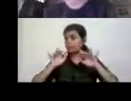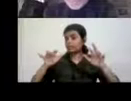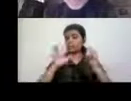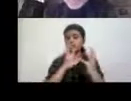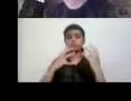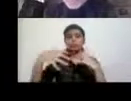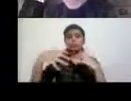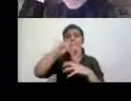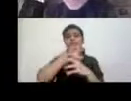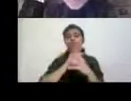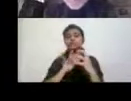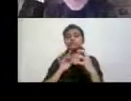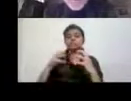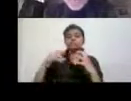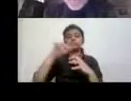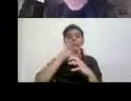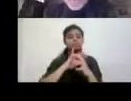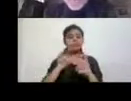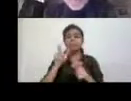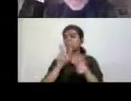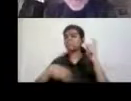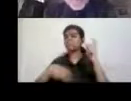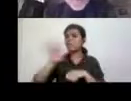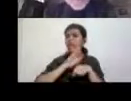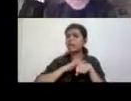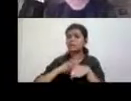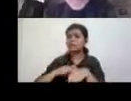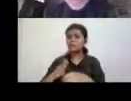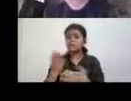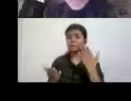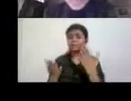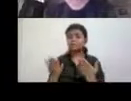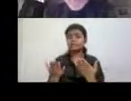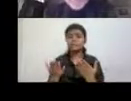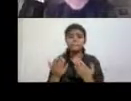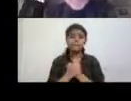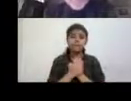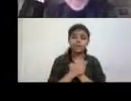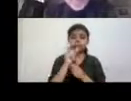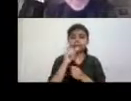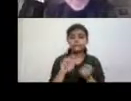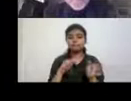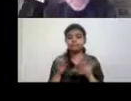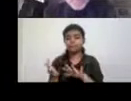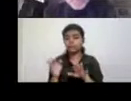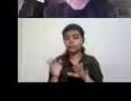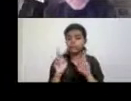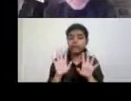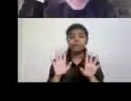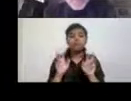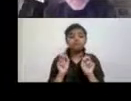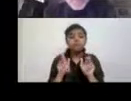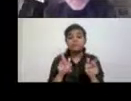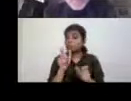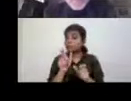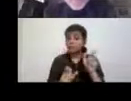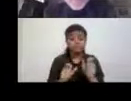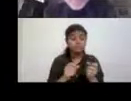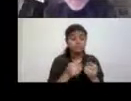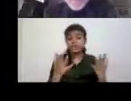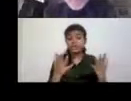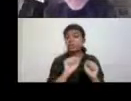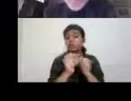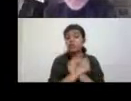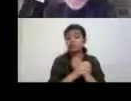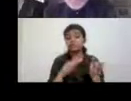everyone's experienced this. I hope none of you have lost people, but many people have. Um, and so with the pandemic